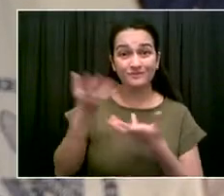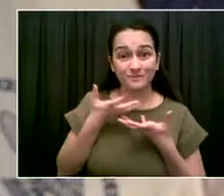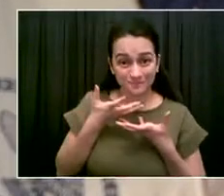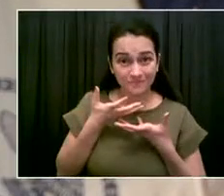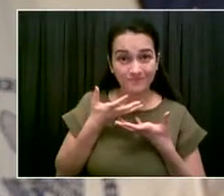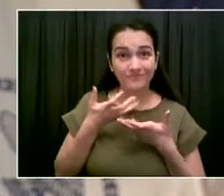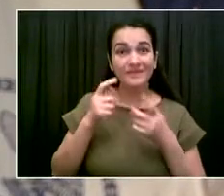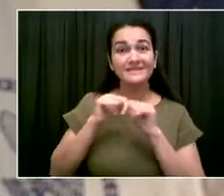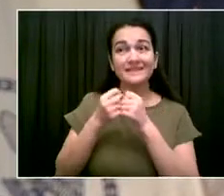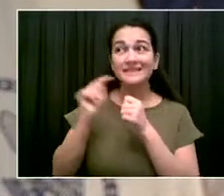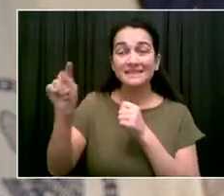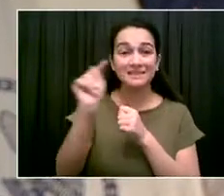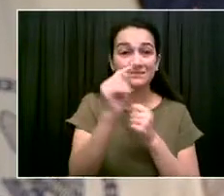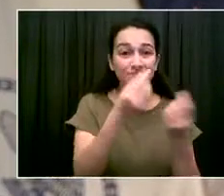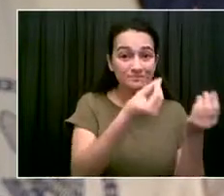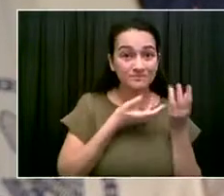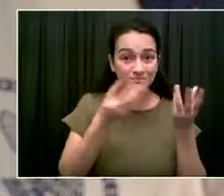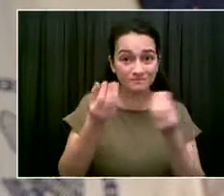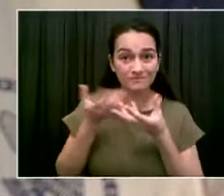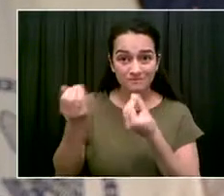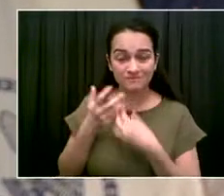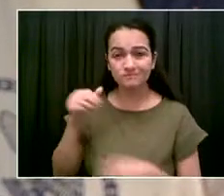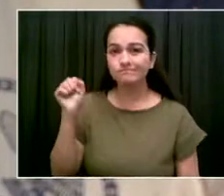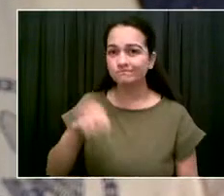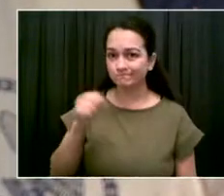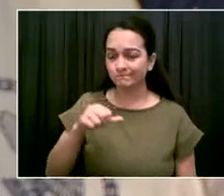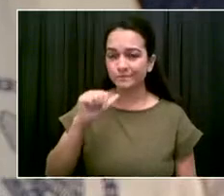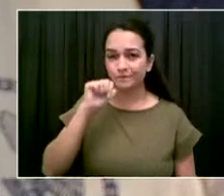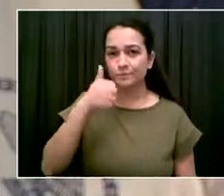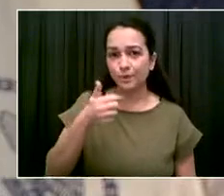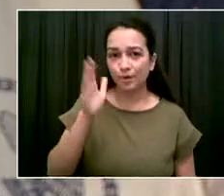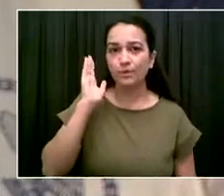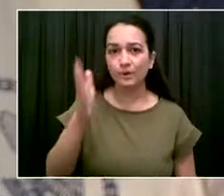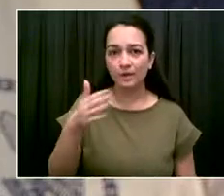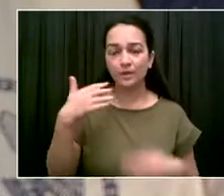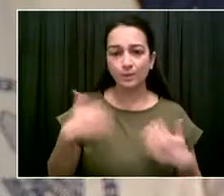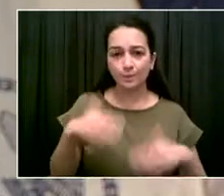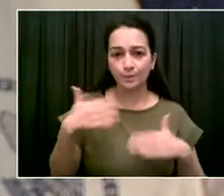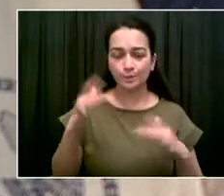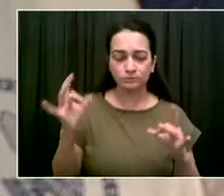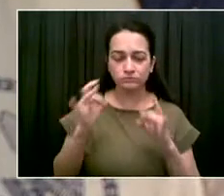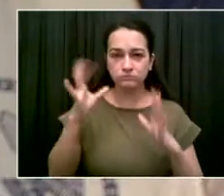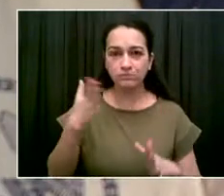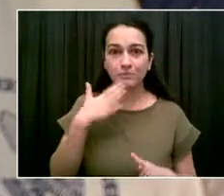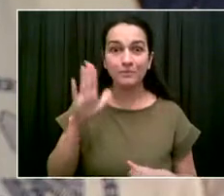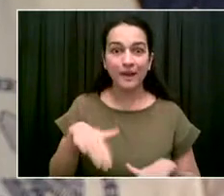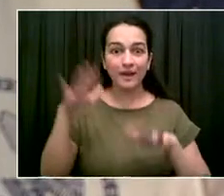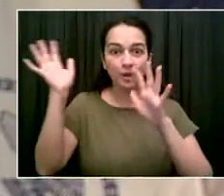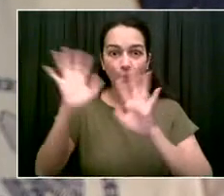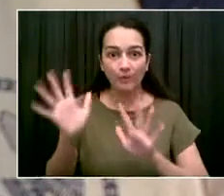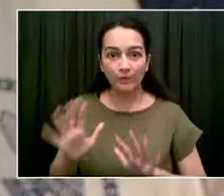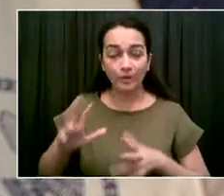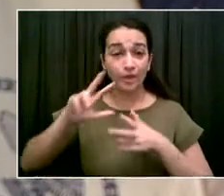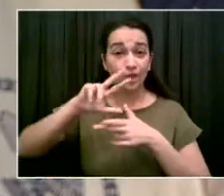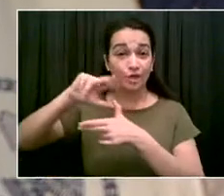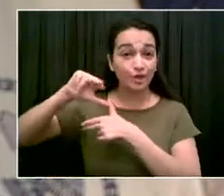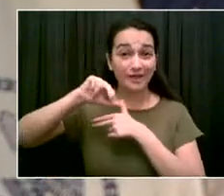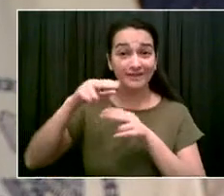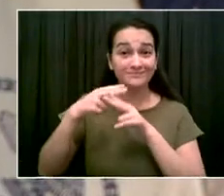looking out for us. What we know right now, the expected landfall early tomorrow morning, the early morning hours